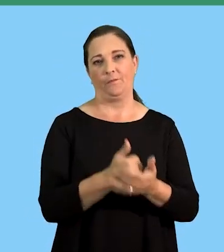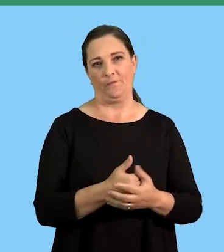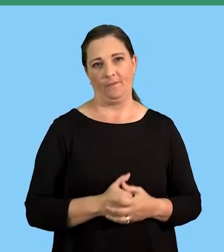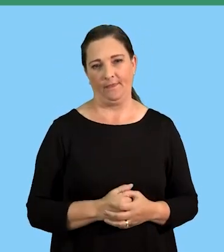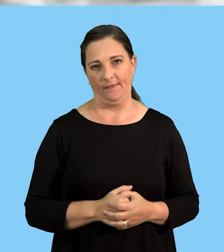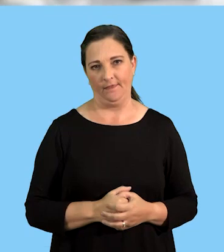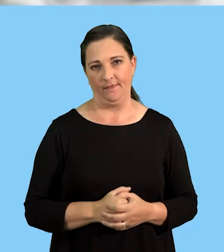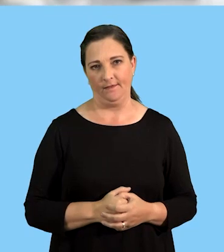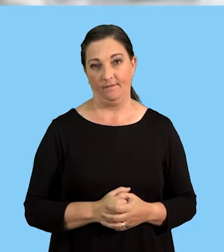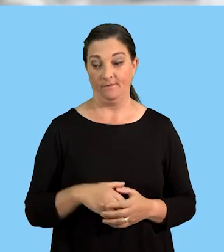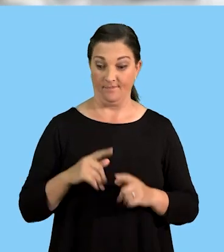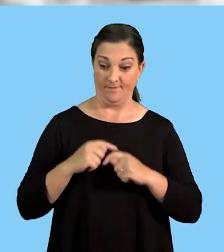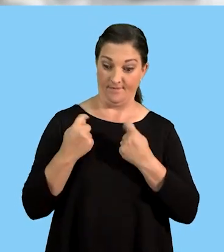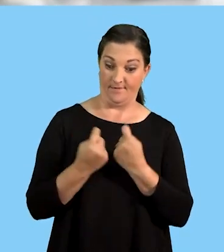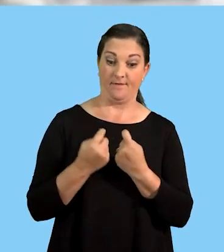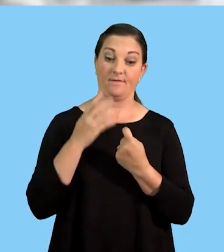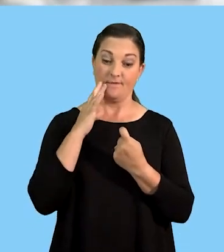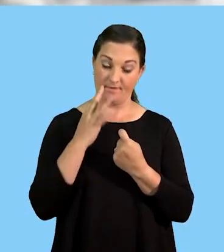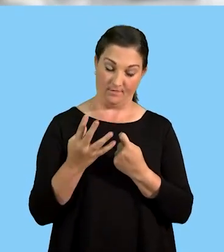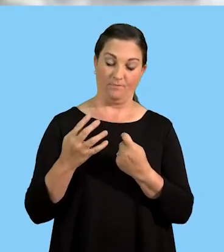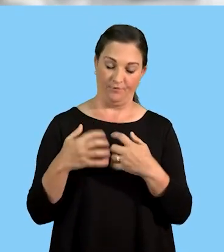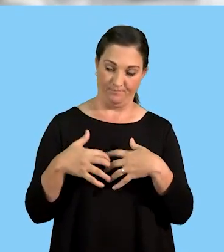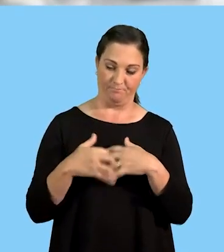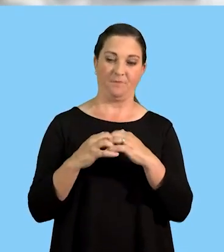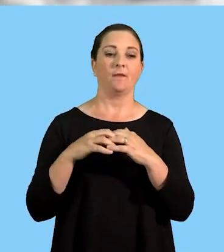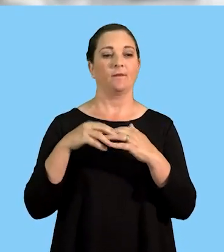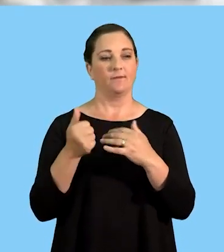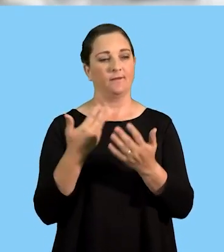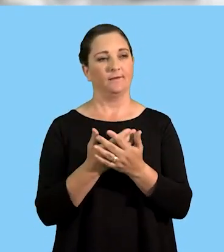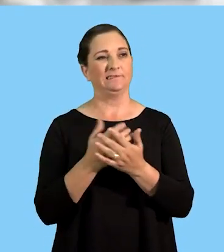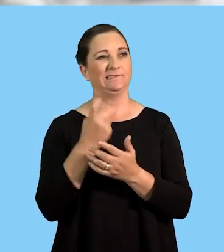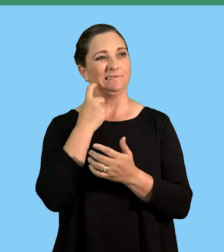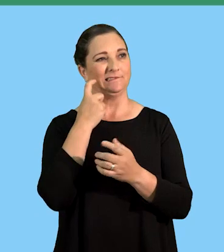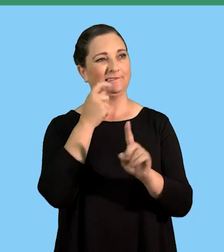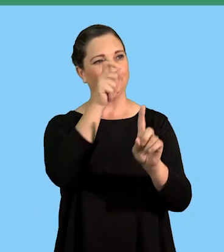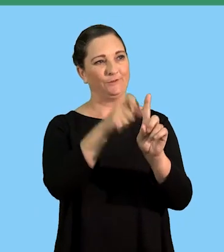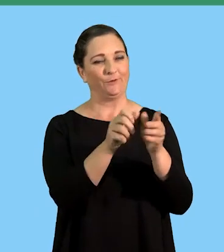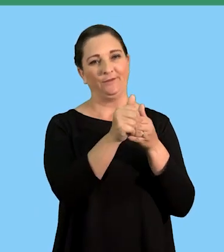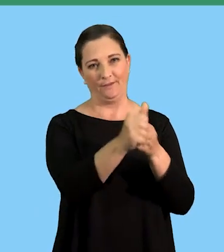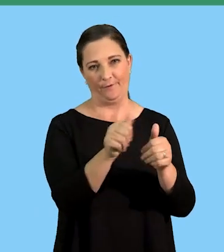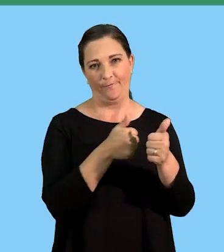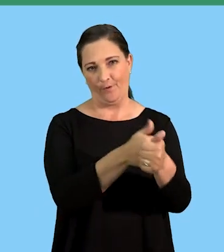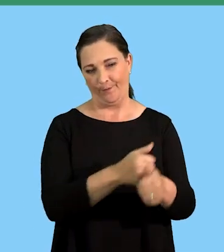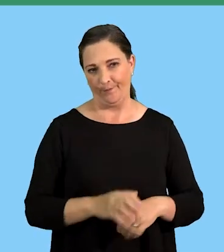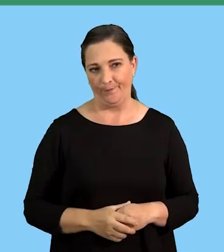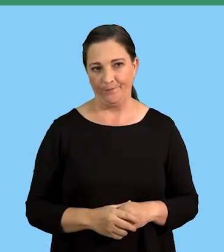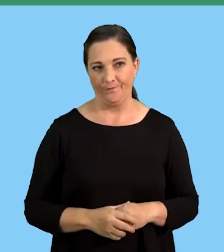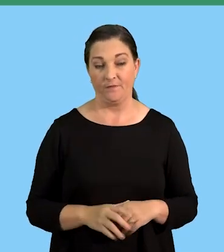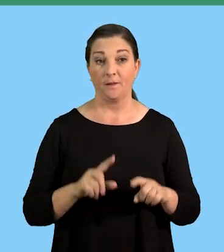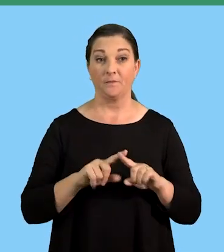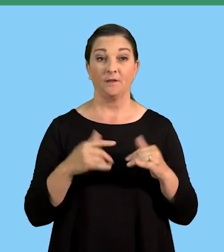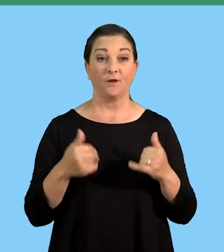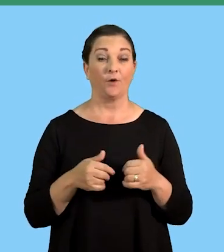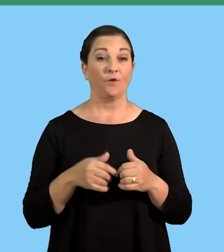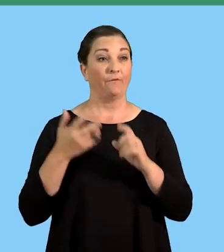normally conduct teams and they would have a leader in there. And then, followers easily accept the responsibility when